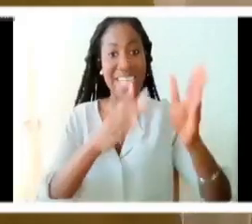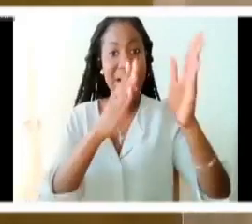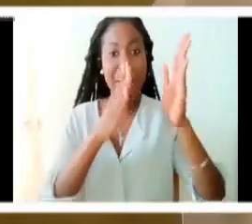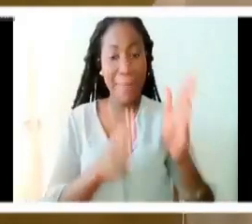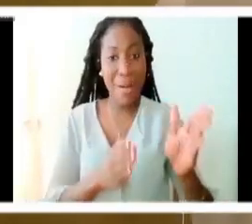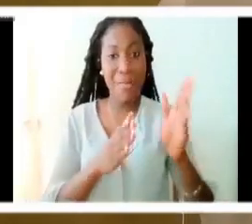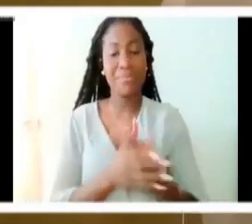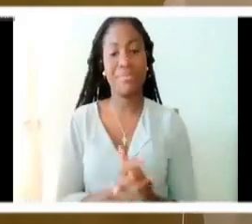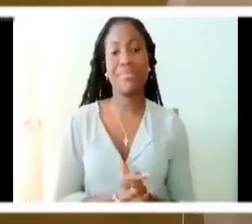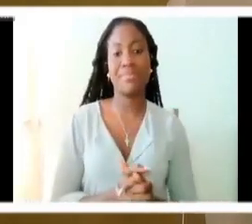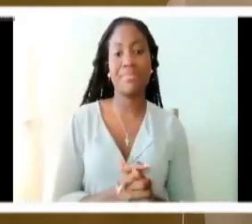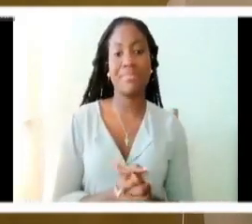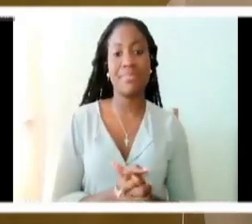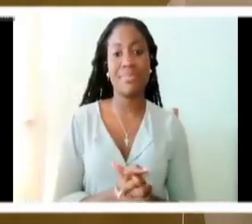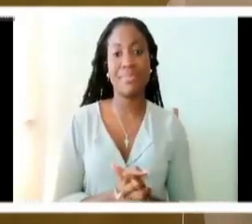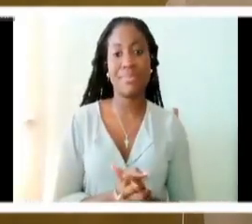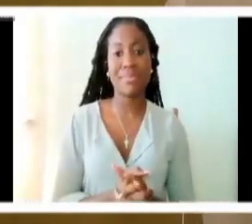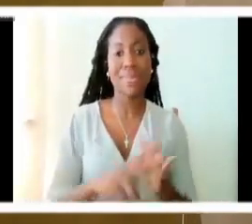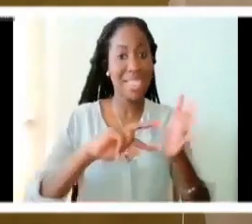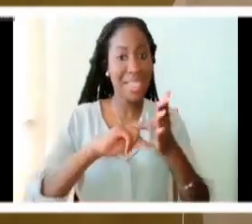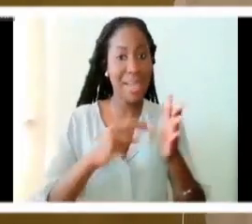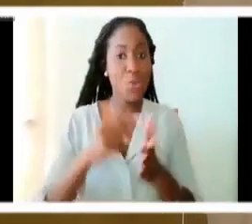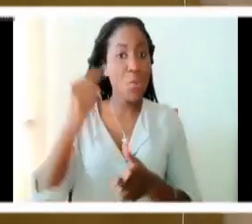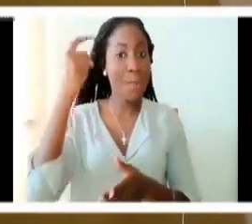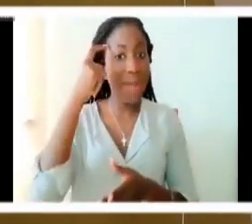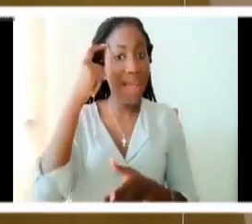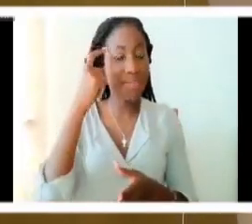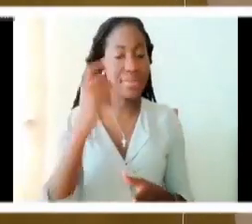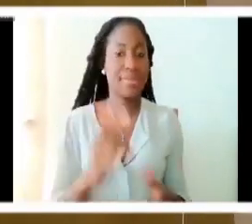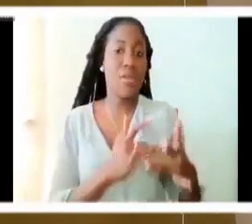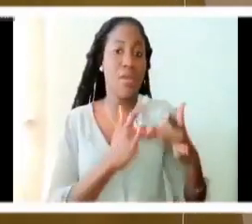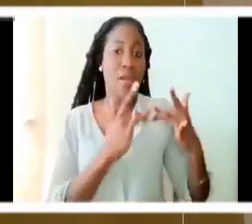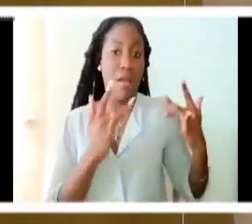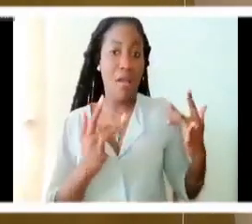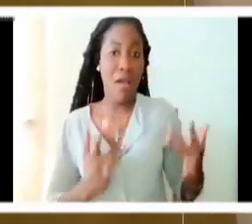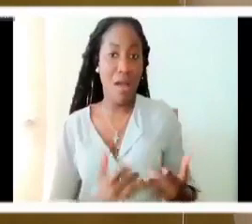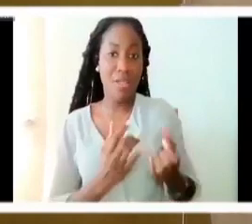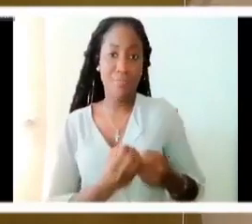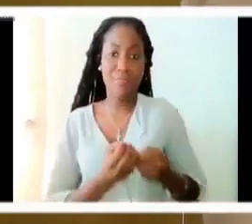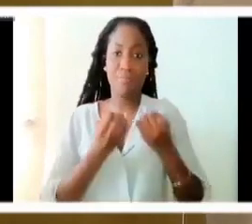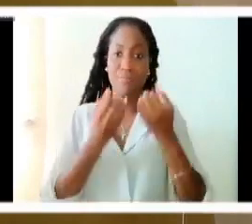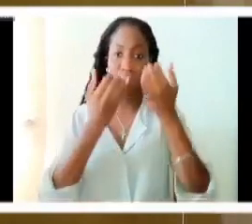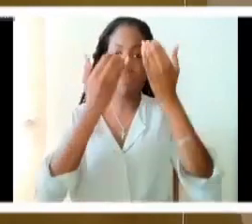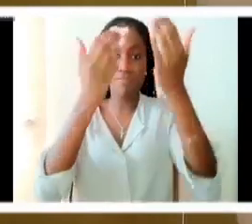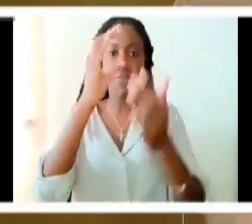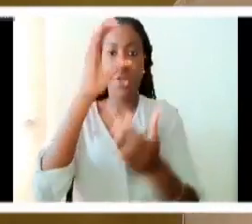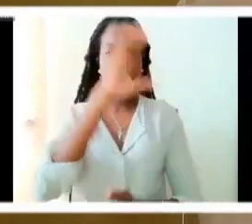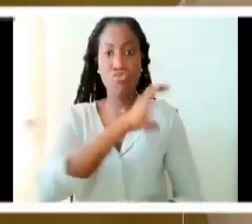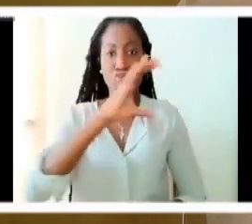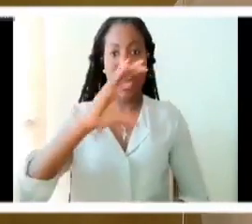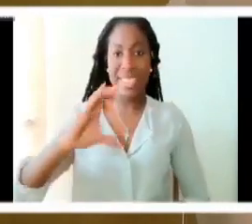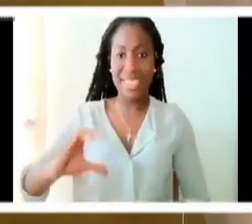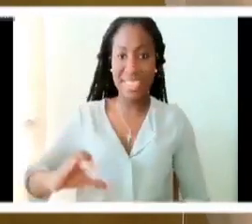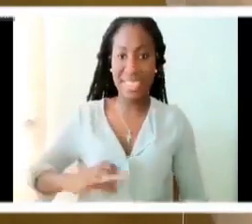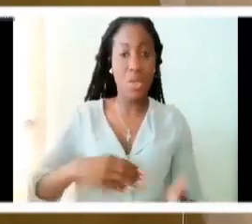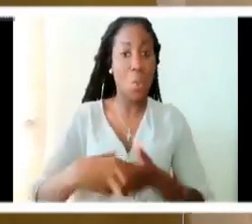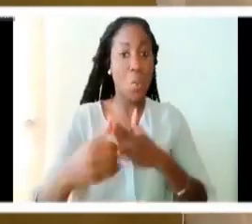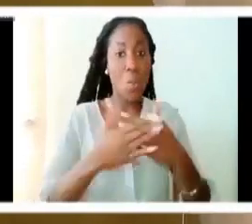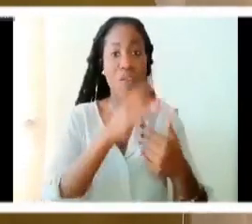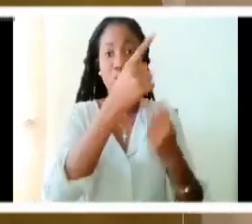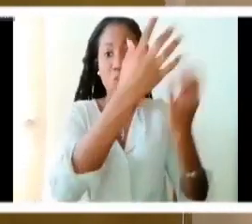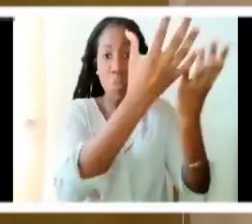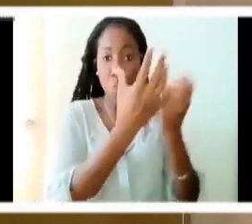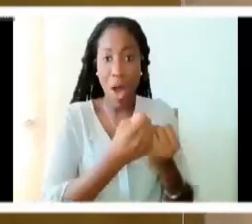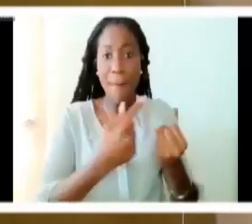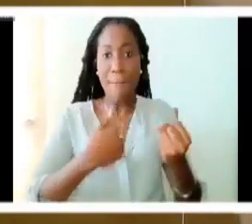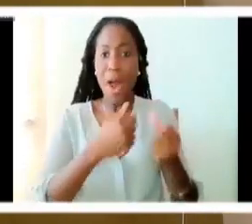is to bring your mind and your heart and submit to Christ bend my heart to your will oh God it is to